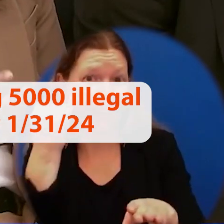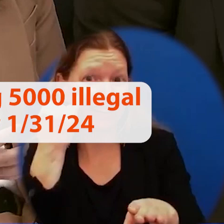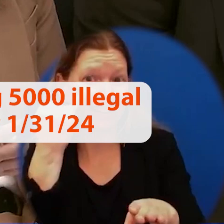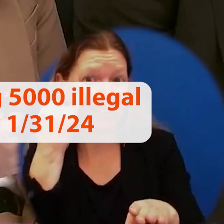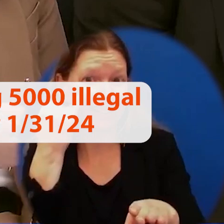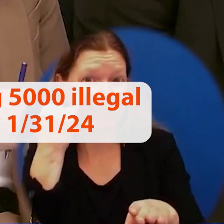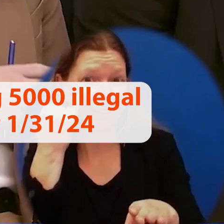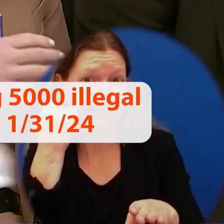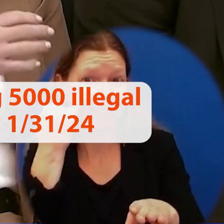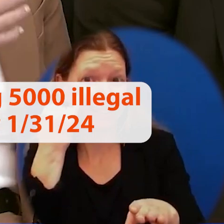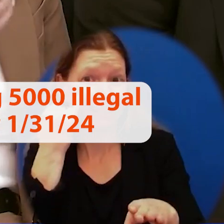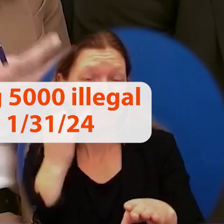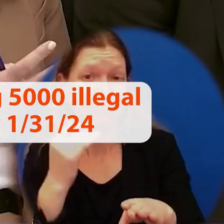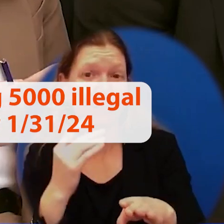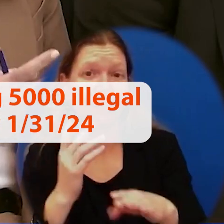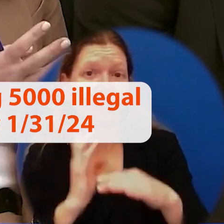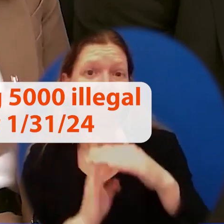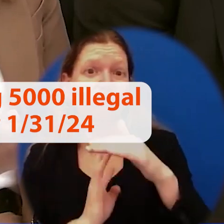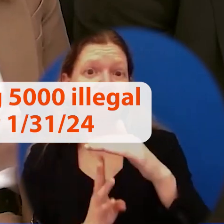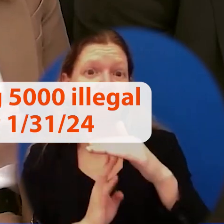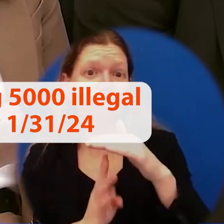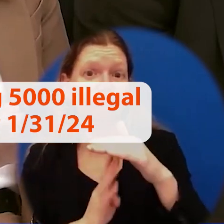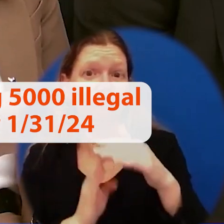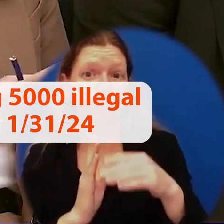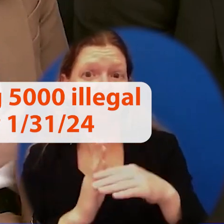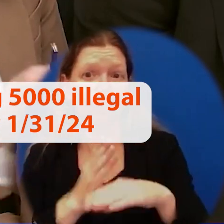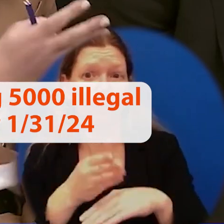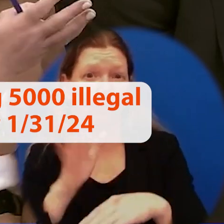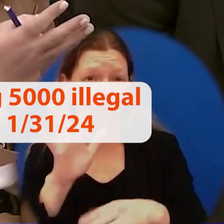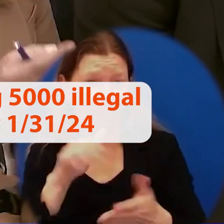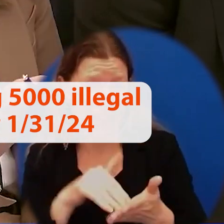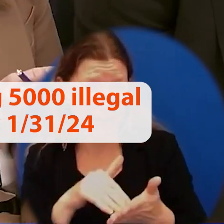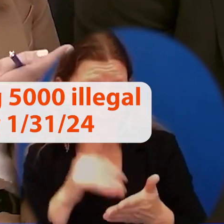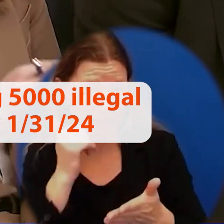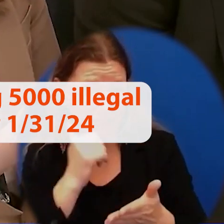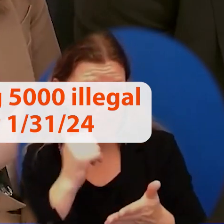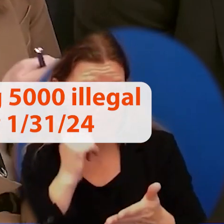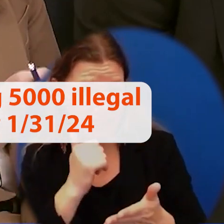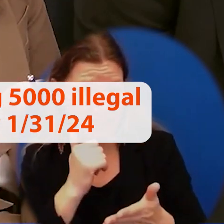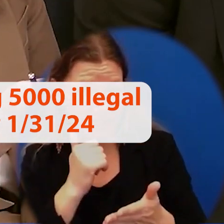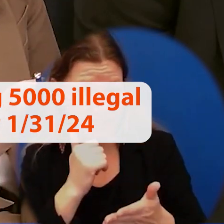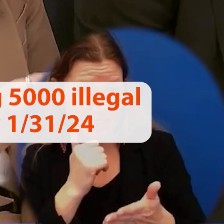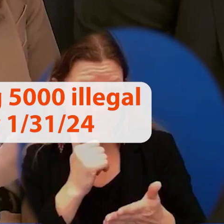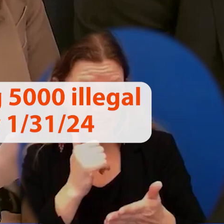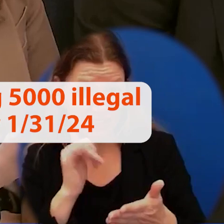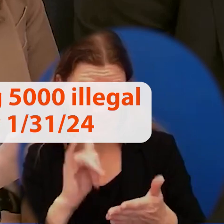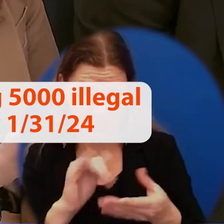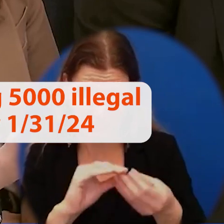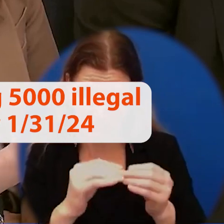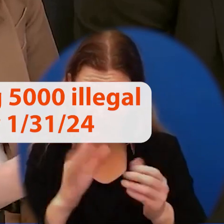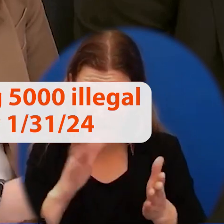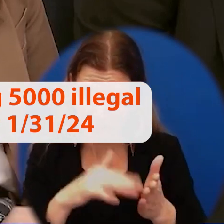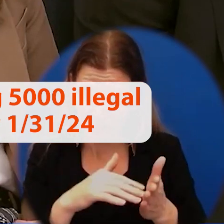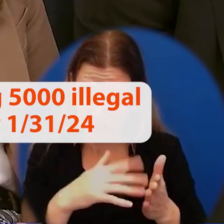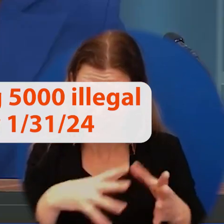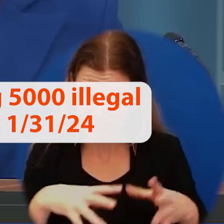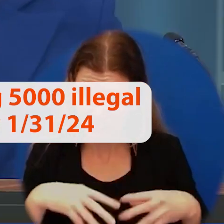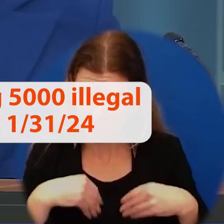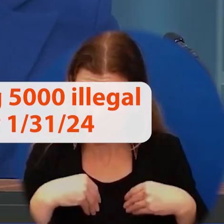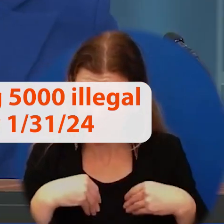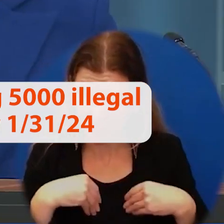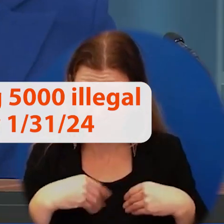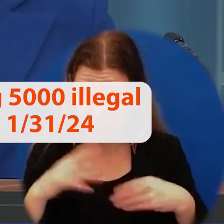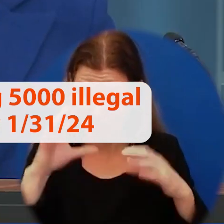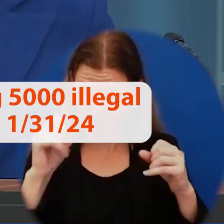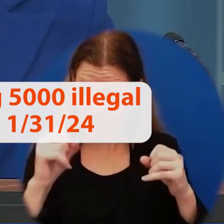per day. Were those numbers acceptable to the White House? Were the numbers of the White House or the president was pushing for? I'm not going to get into